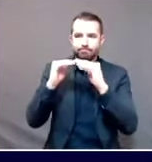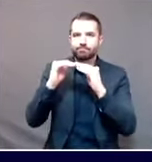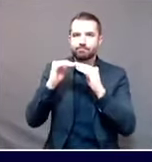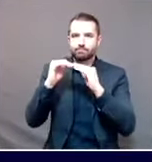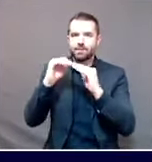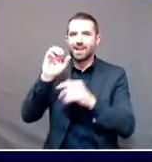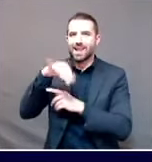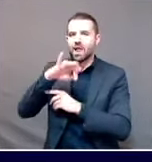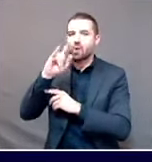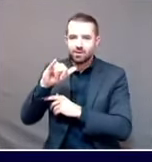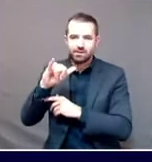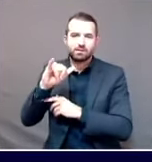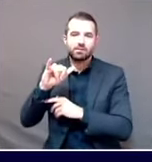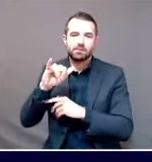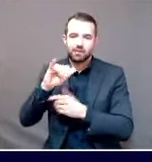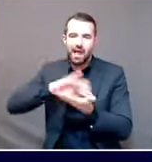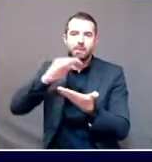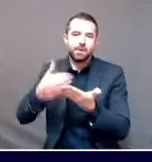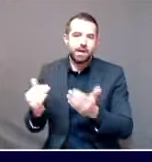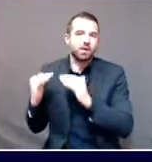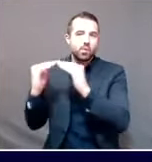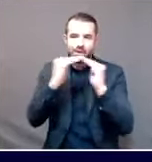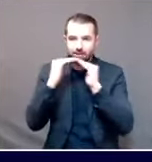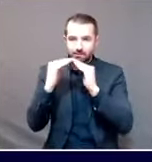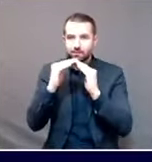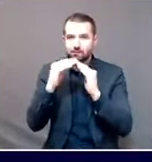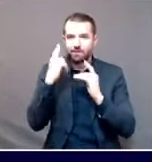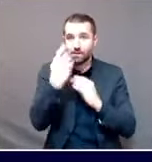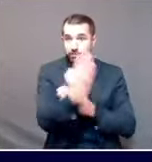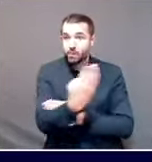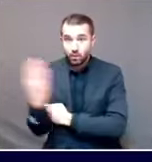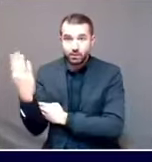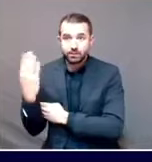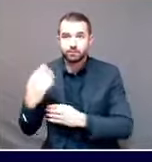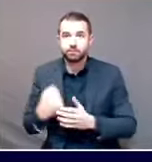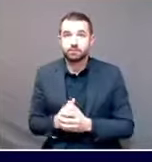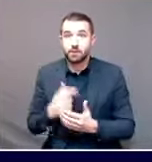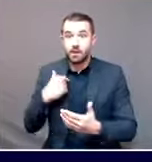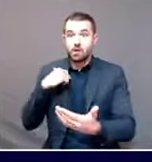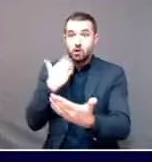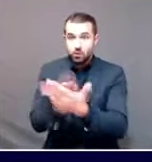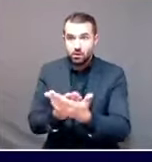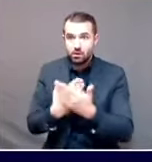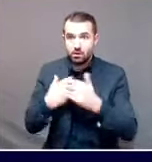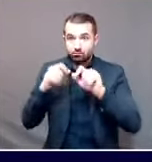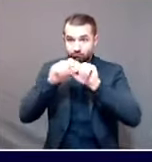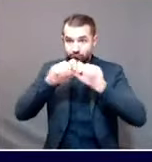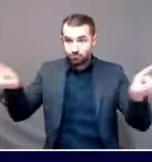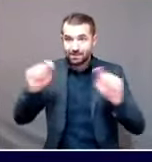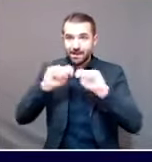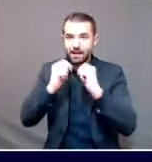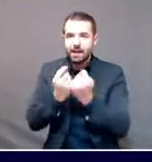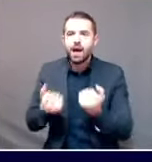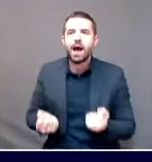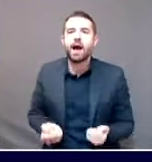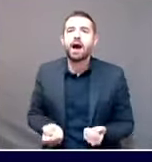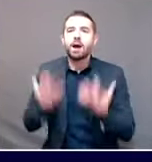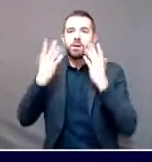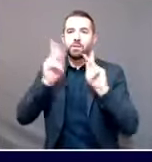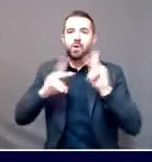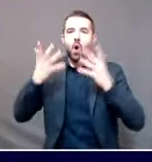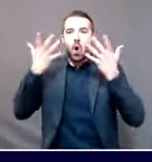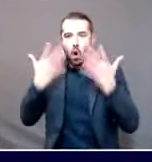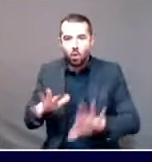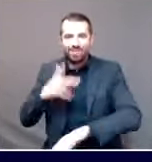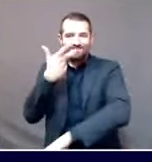questions. How many people did we vaccinate yesterday? And just as important, did we vaccinate the